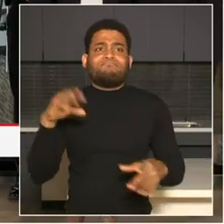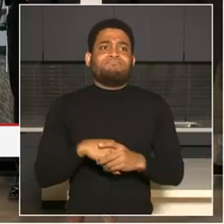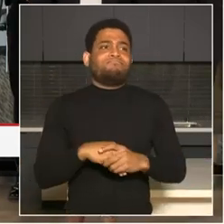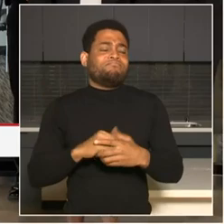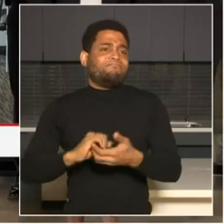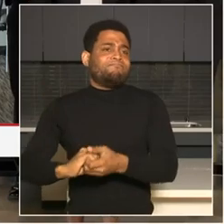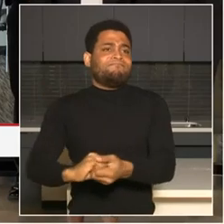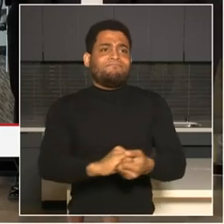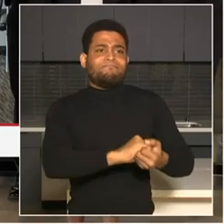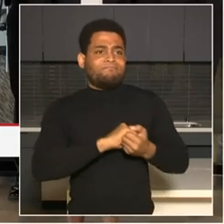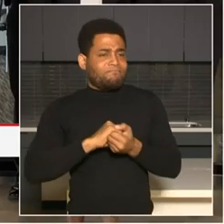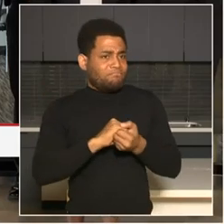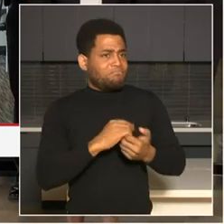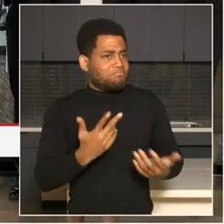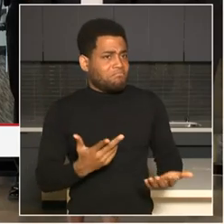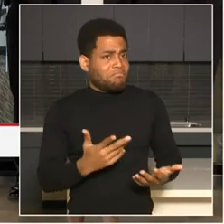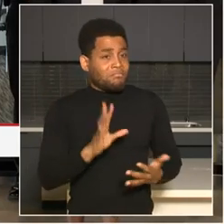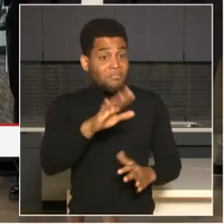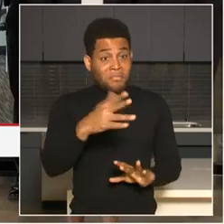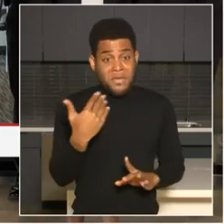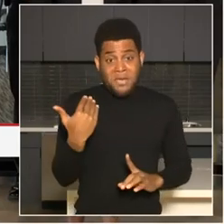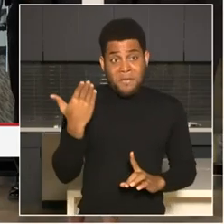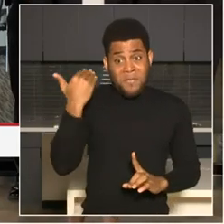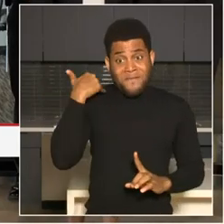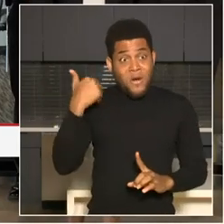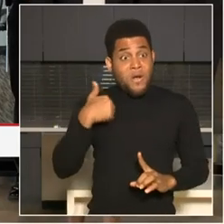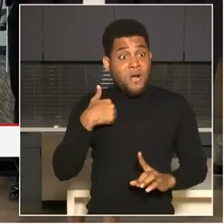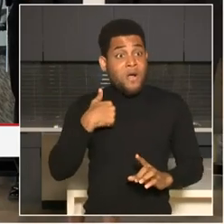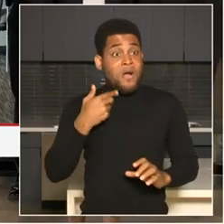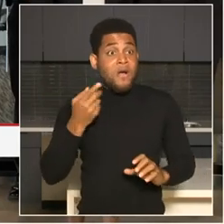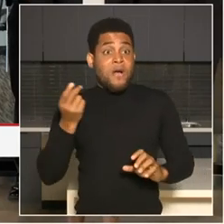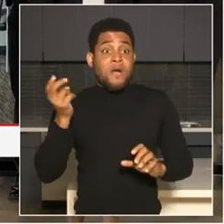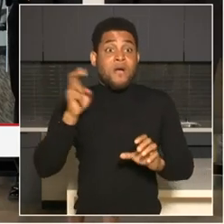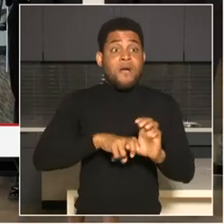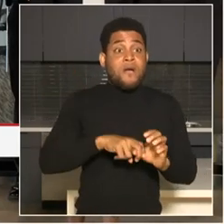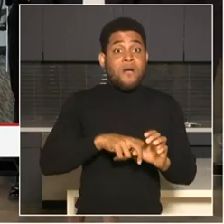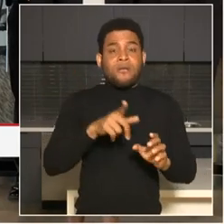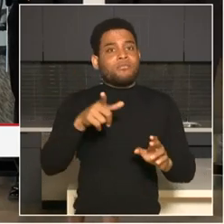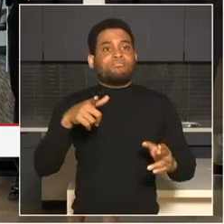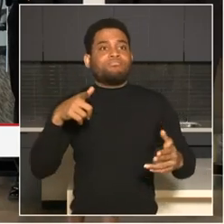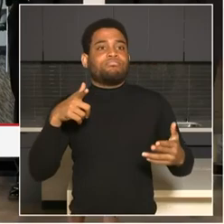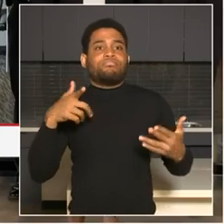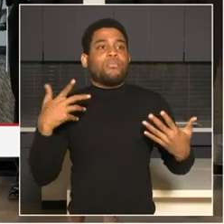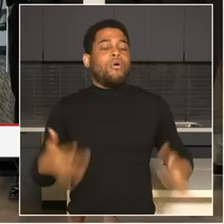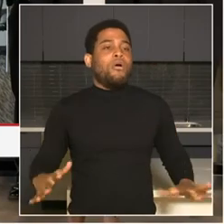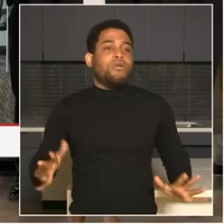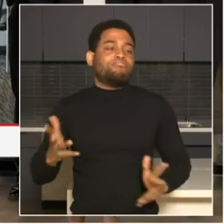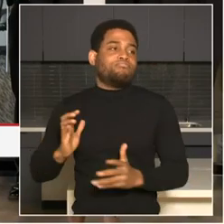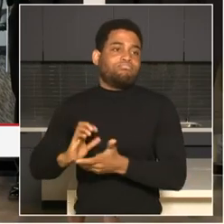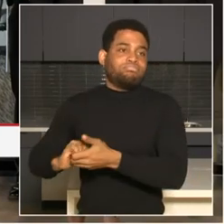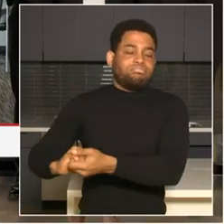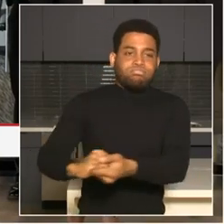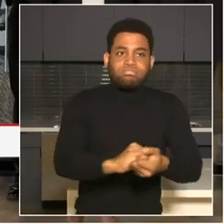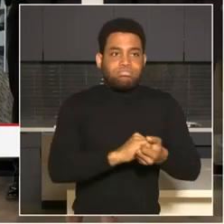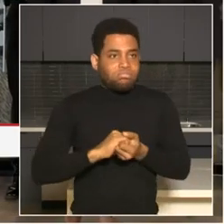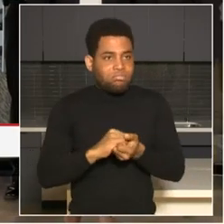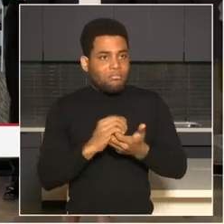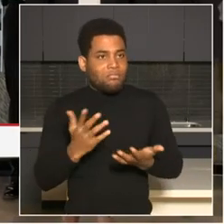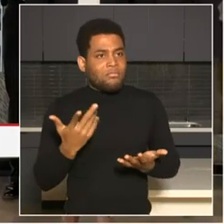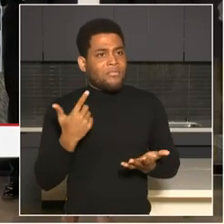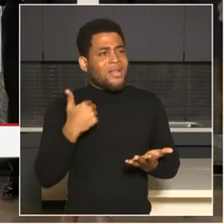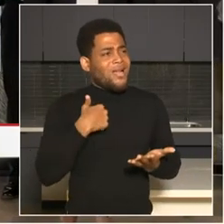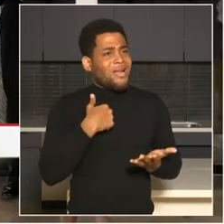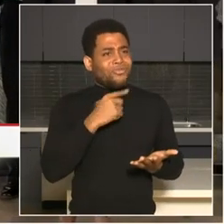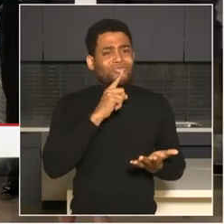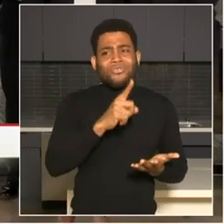and I give credit to, to this team who continuously work and tirelessly every single day to support us in fighting crime here in the District of